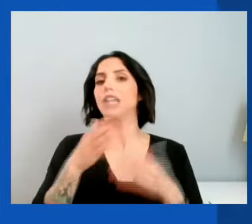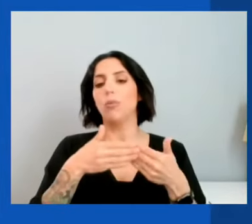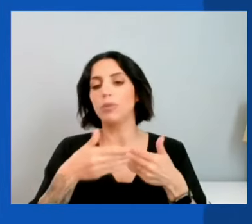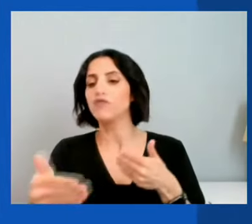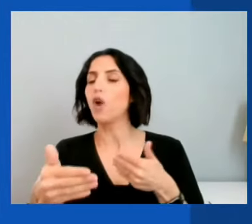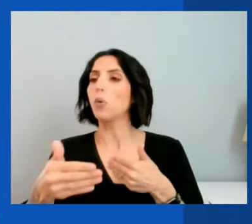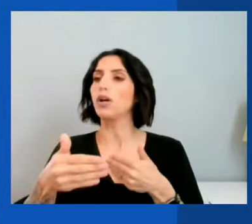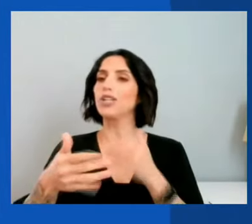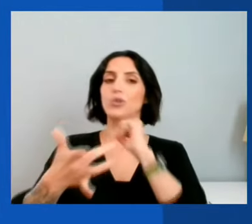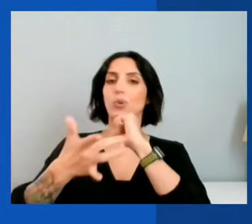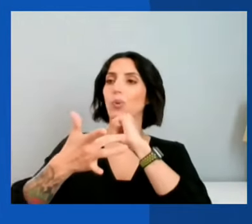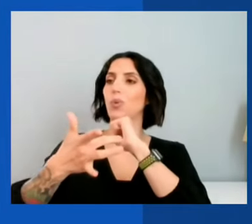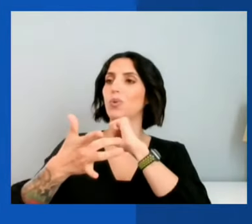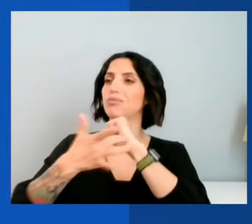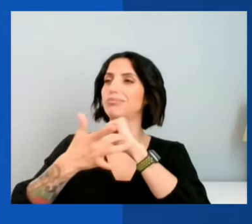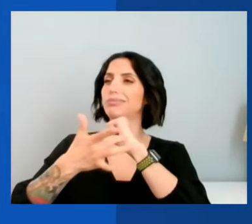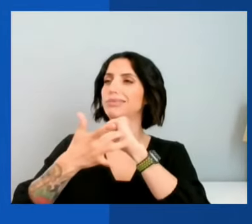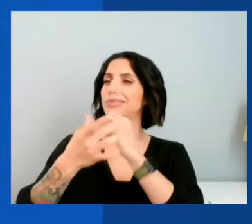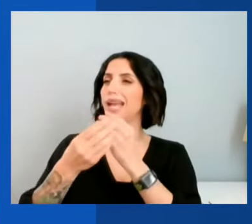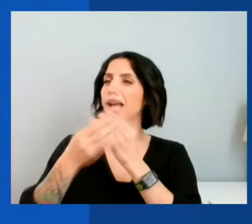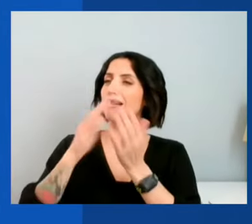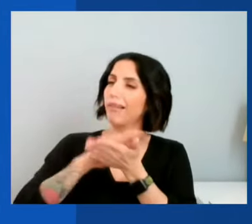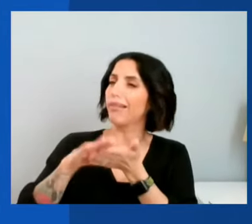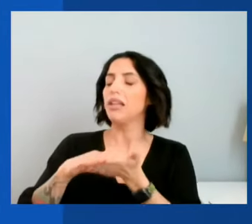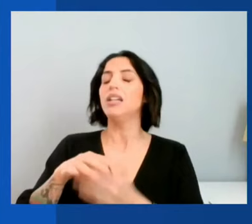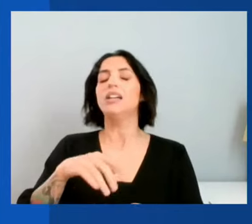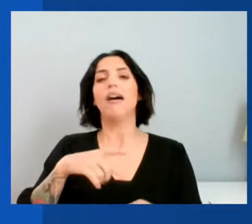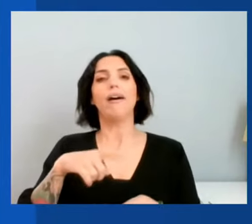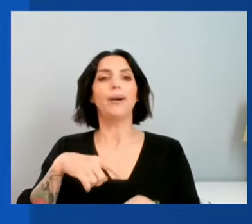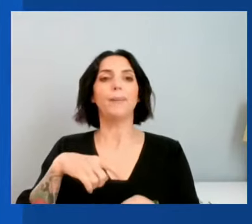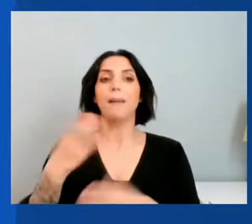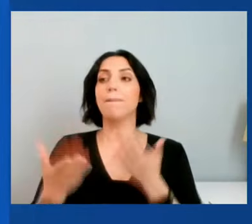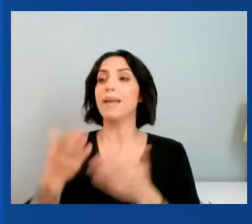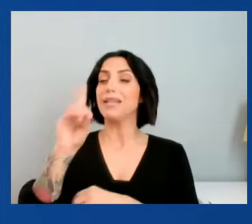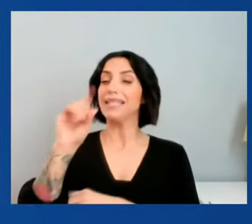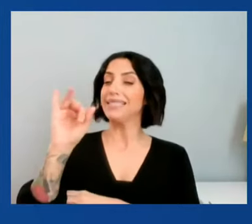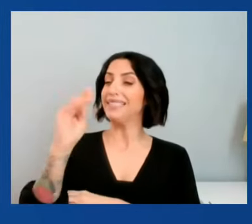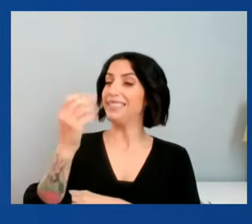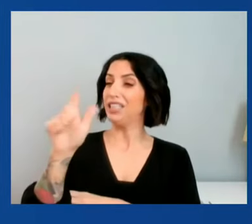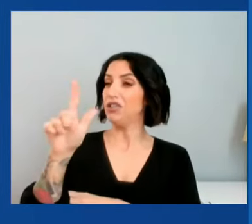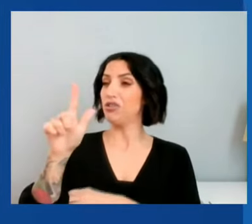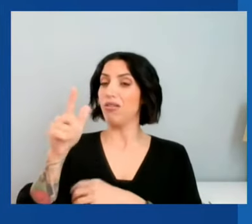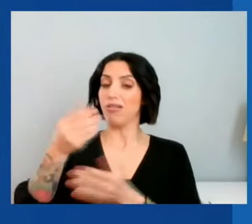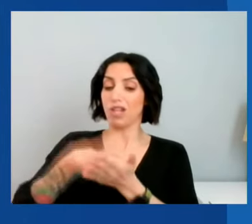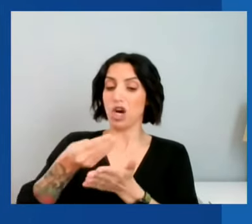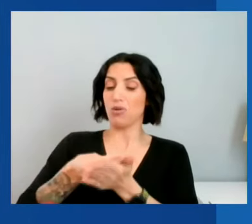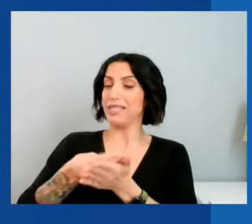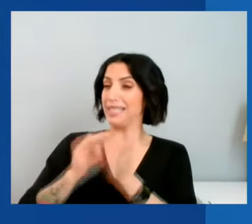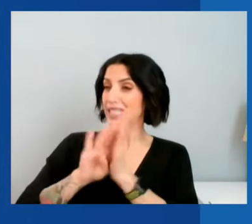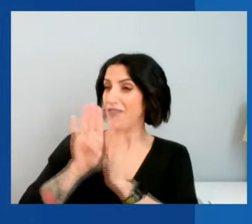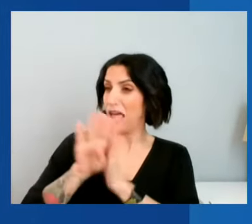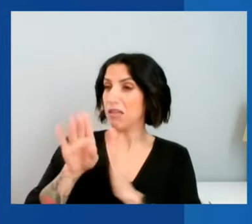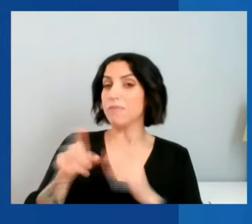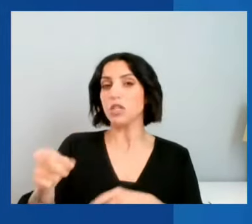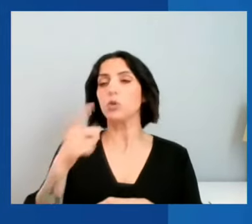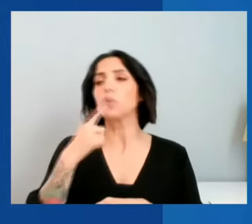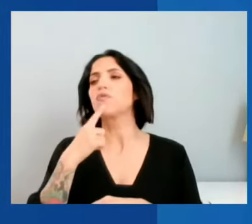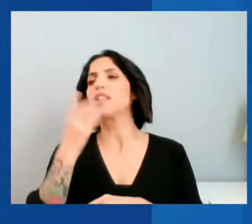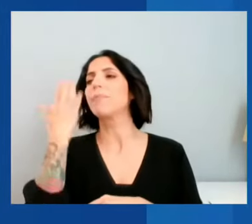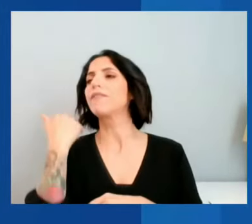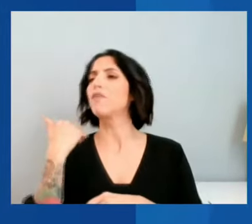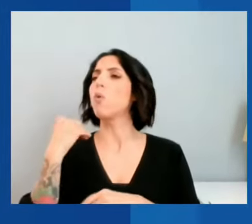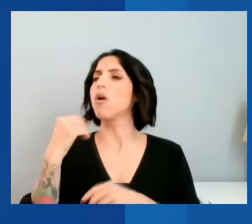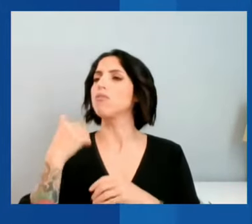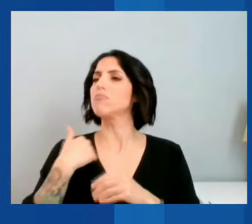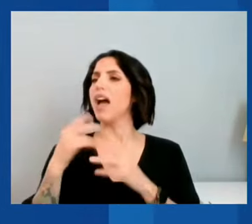agreements around digital currency development, which is something that you've said has value and the U.S. is, of course, looking at that?